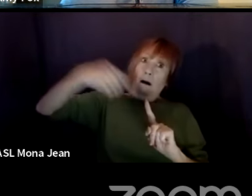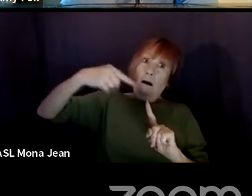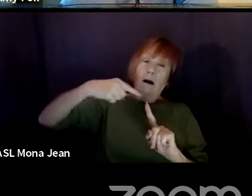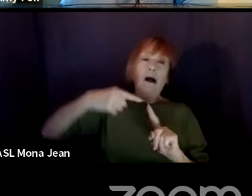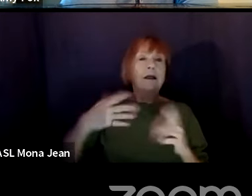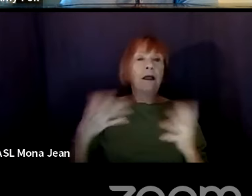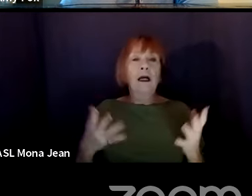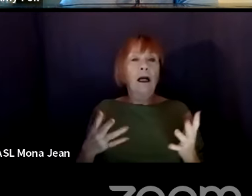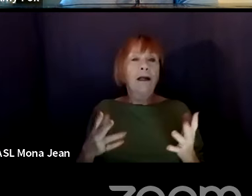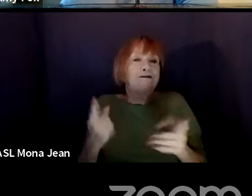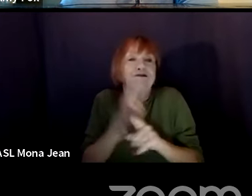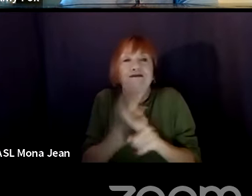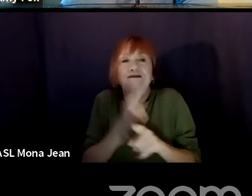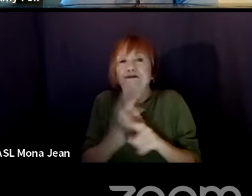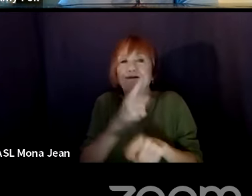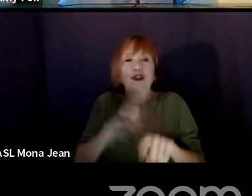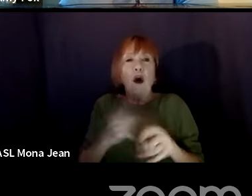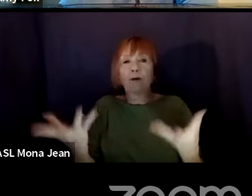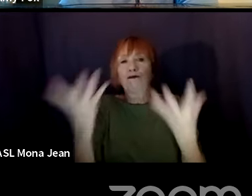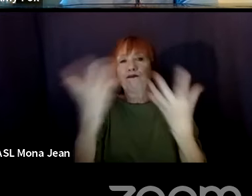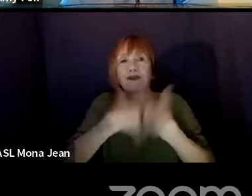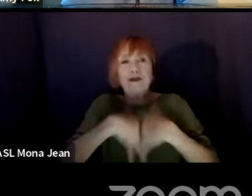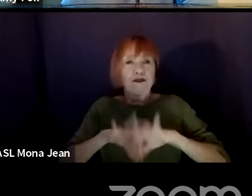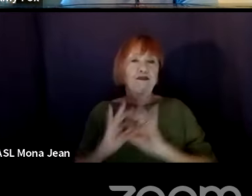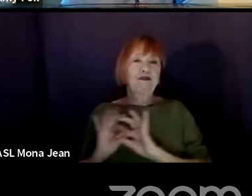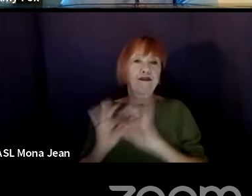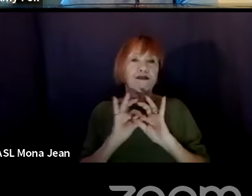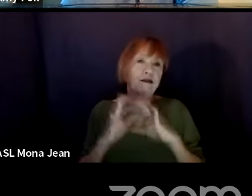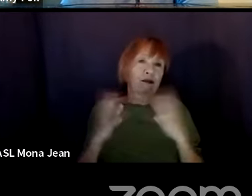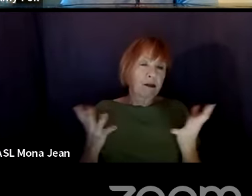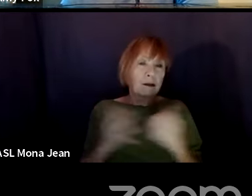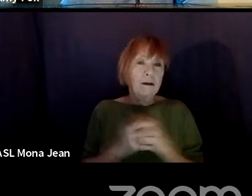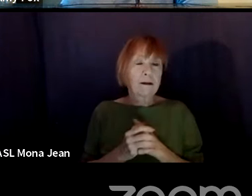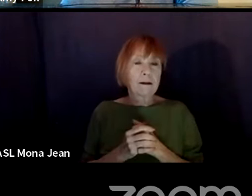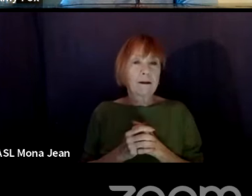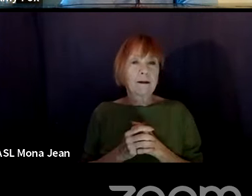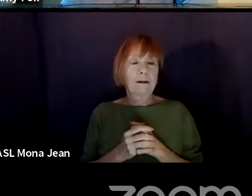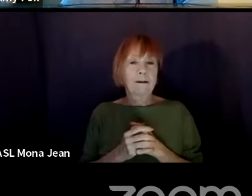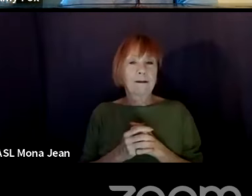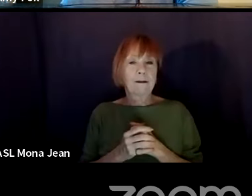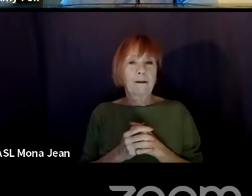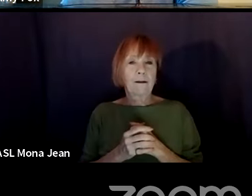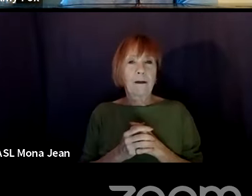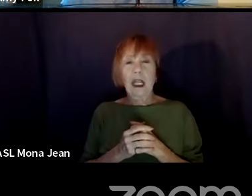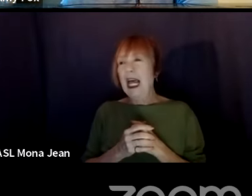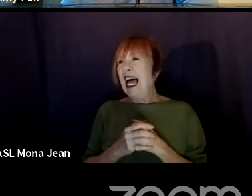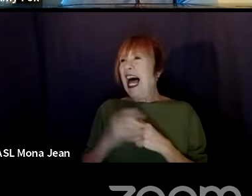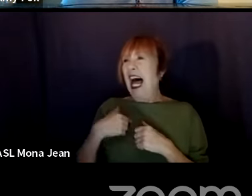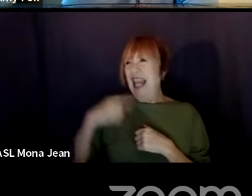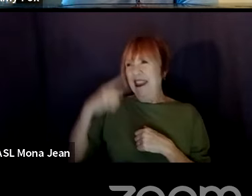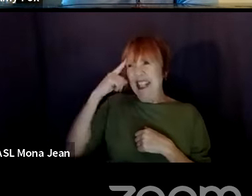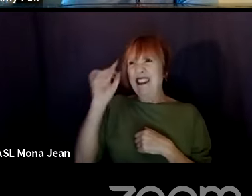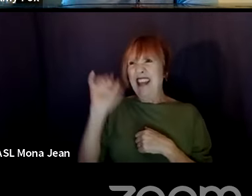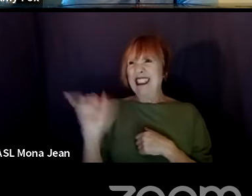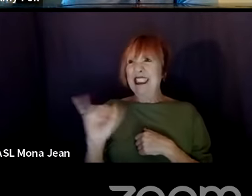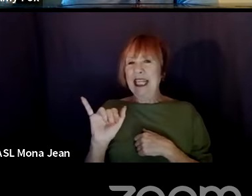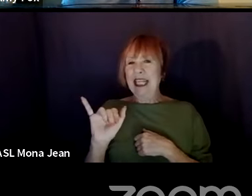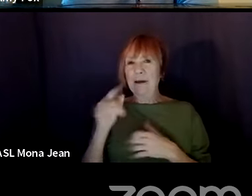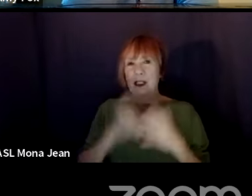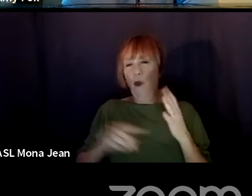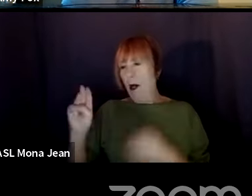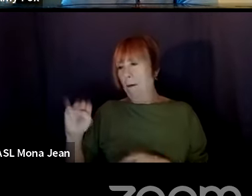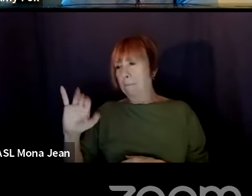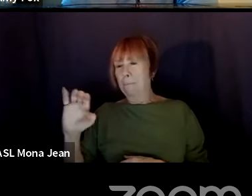to incorporate people with disabilities as a part of normal life. Which I think echoes wonderfully what